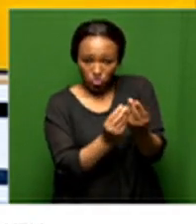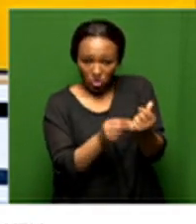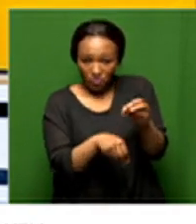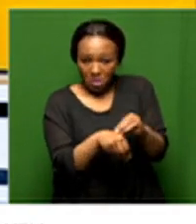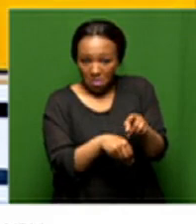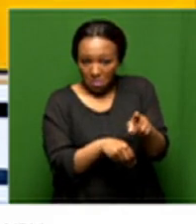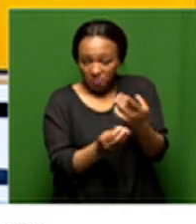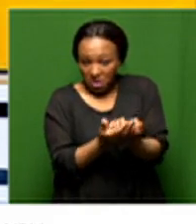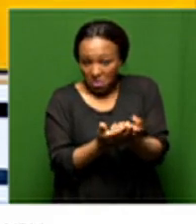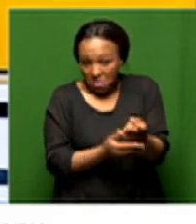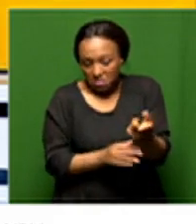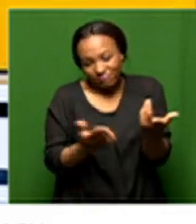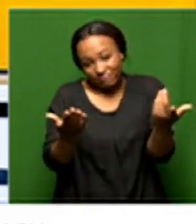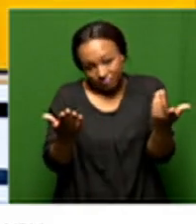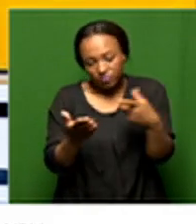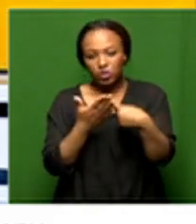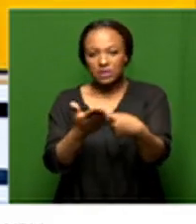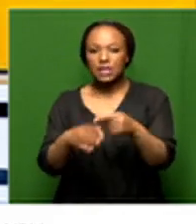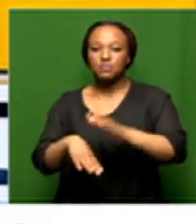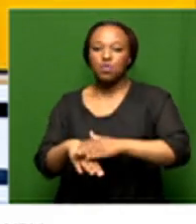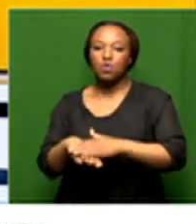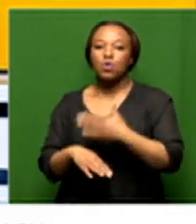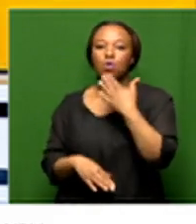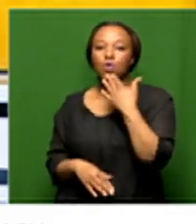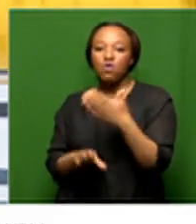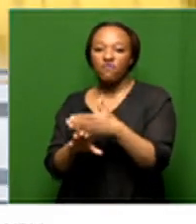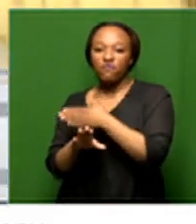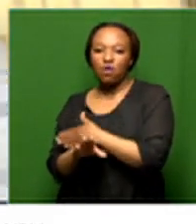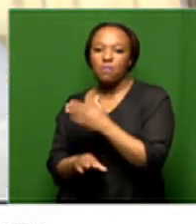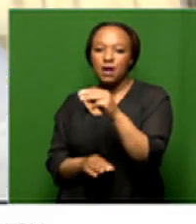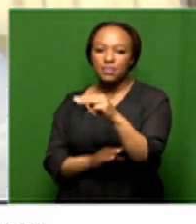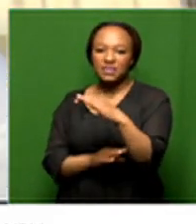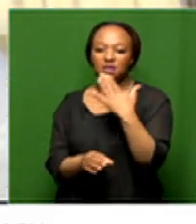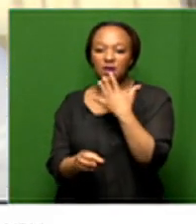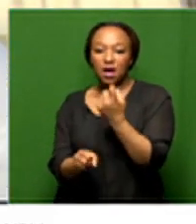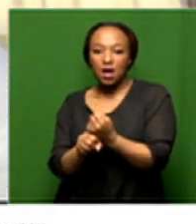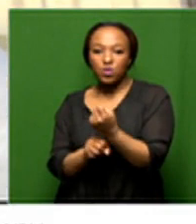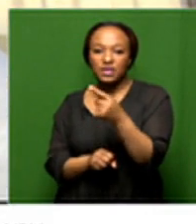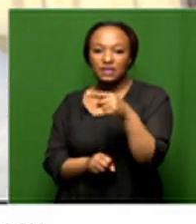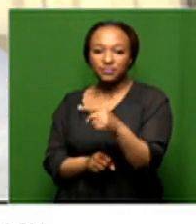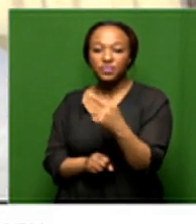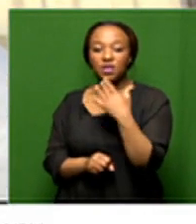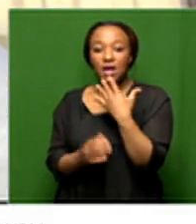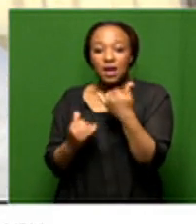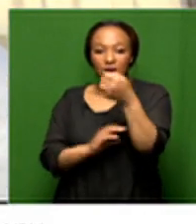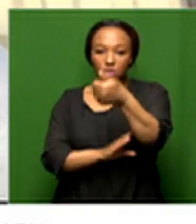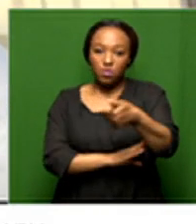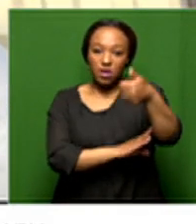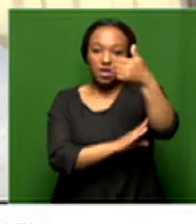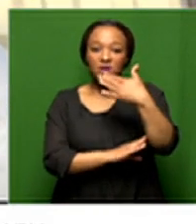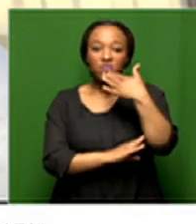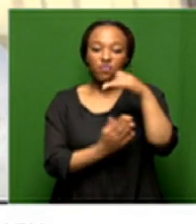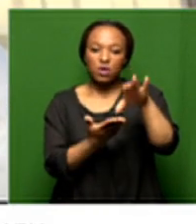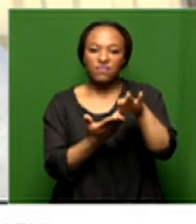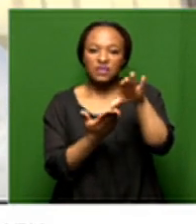caused to the economy well to discuss this we join by the former gauteng mec for economic development who is now the head of the investment